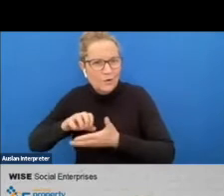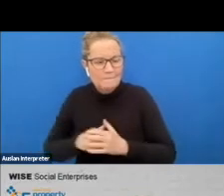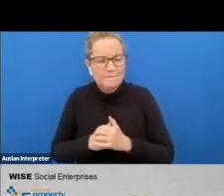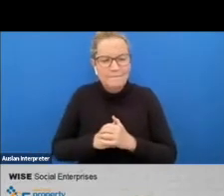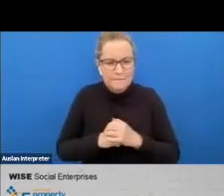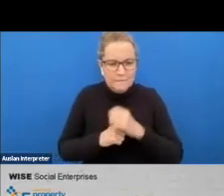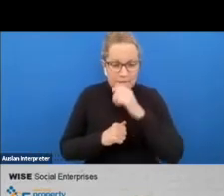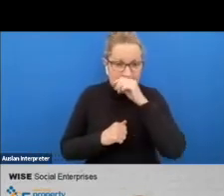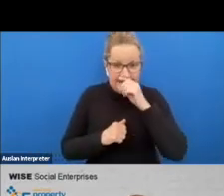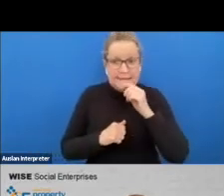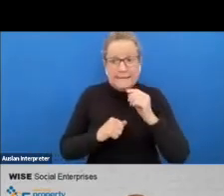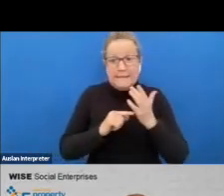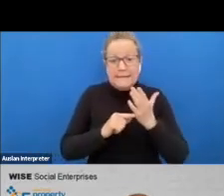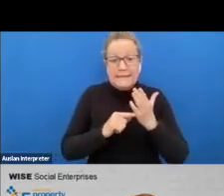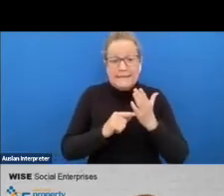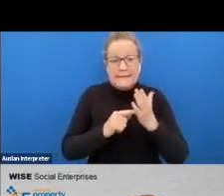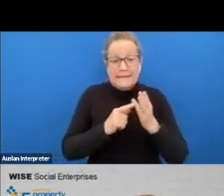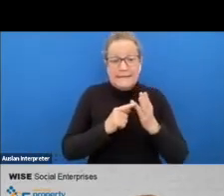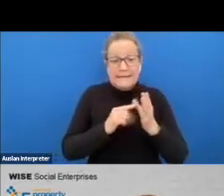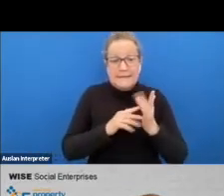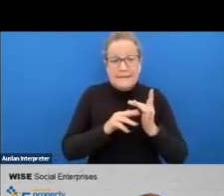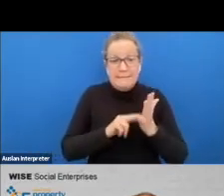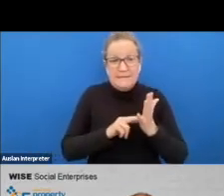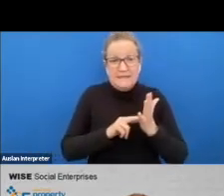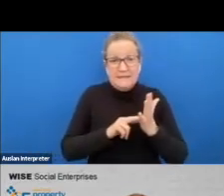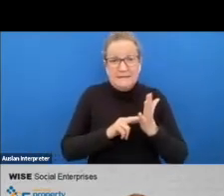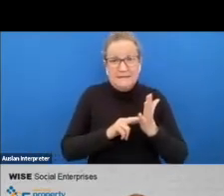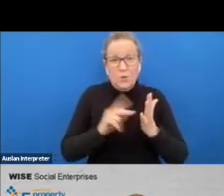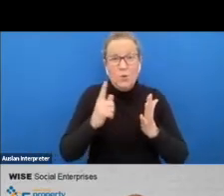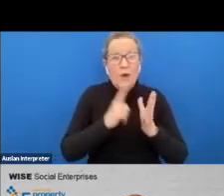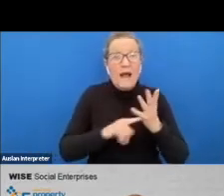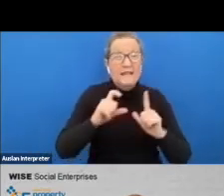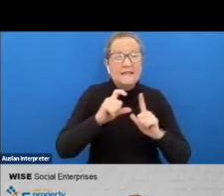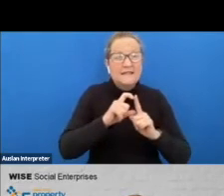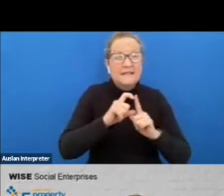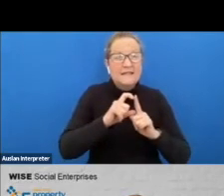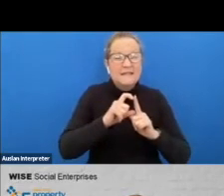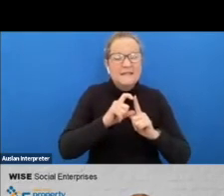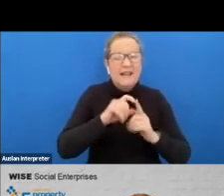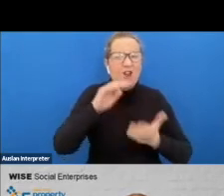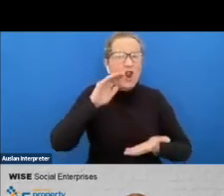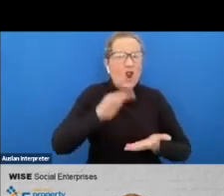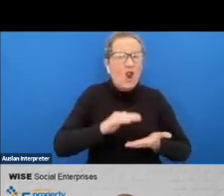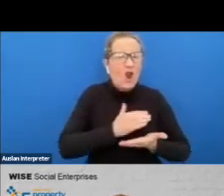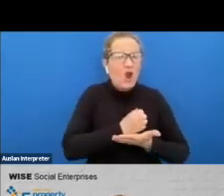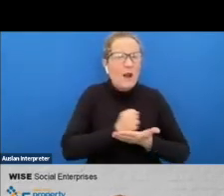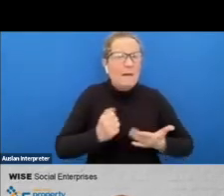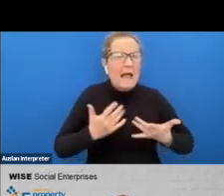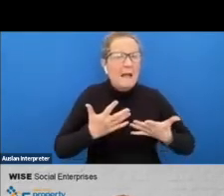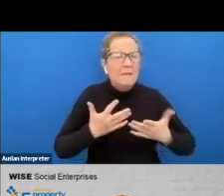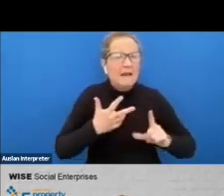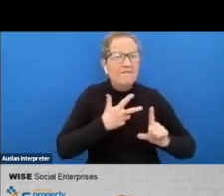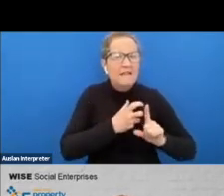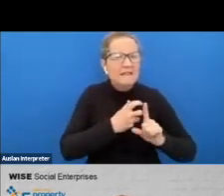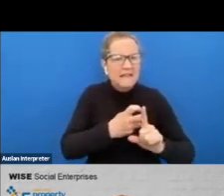at the moment that autistics have the lowest vaccination rate so we've been doing some communication around that and um